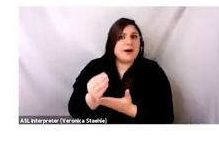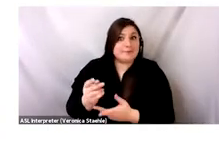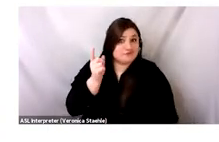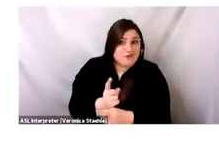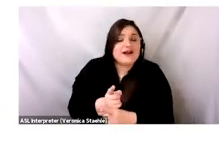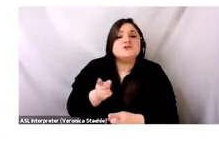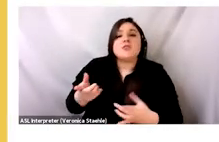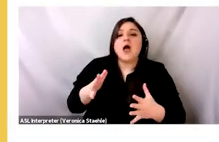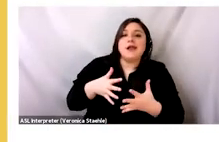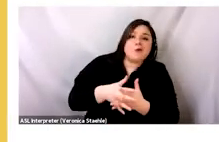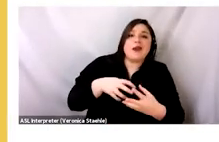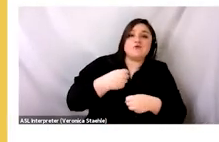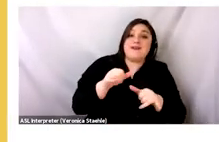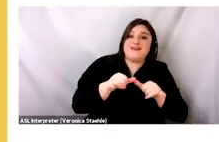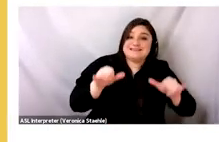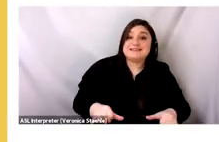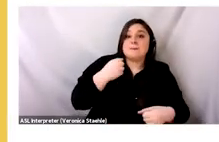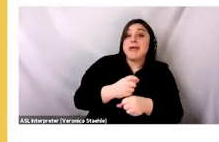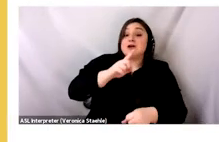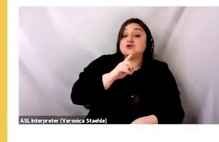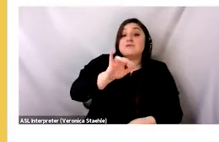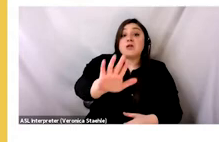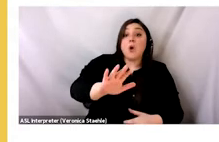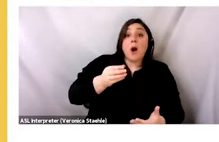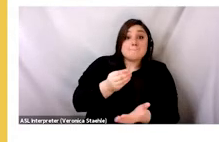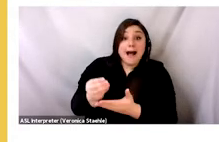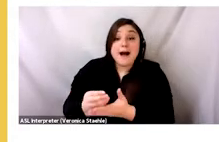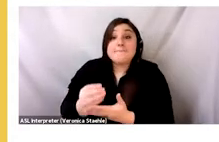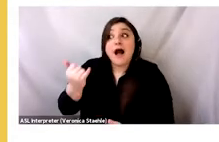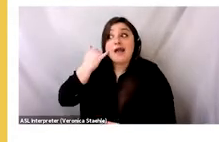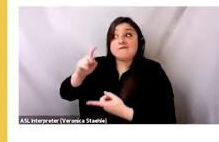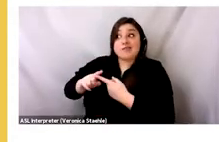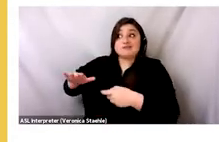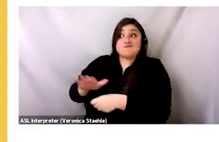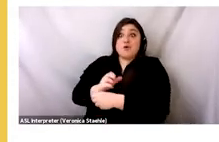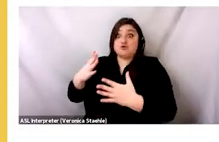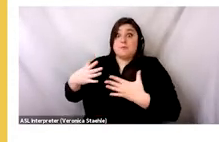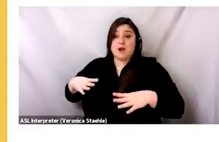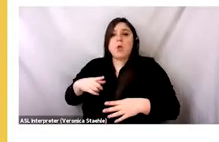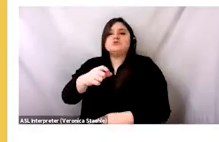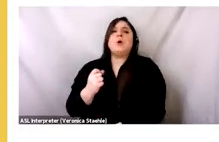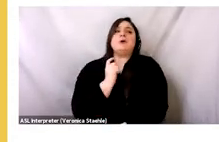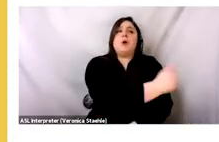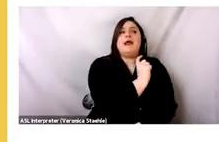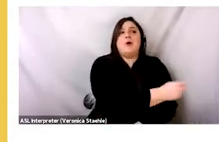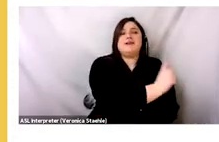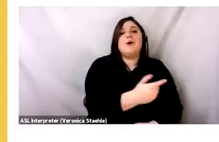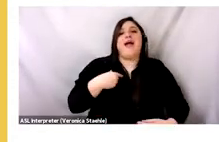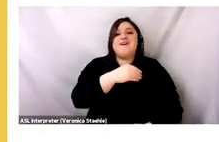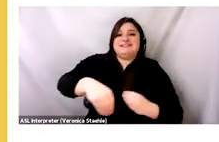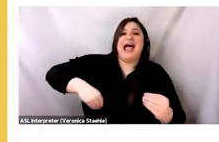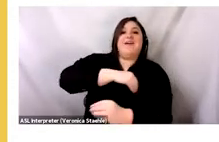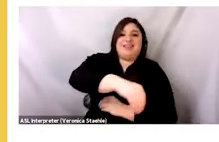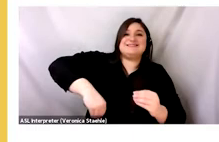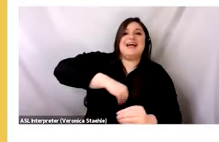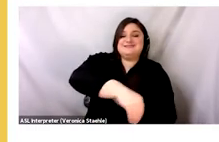was marketed as charity. Meanwhile, Ghana gained independence in 1957. So, because of